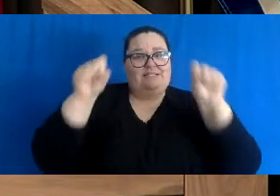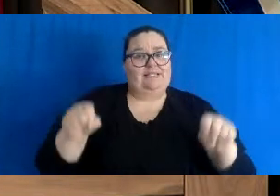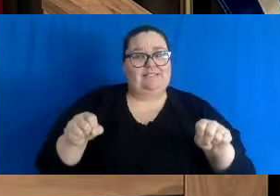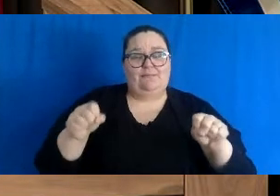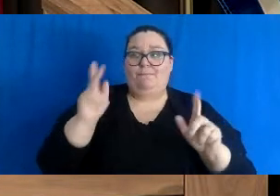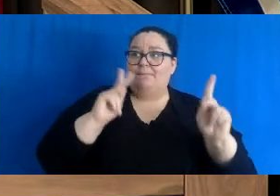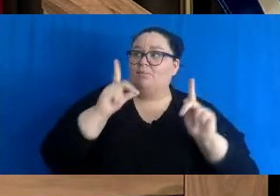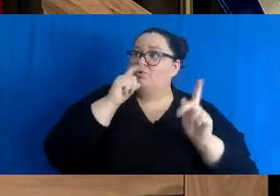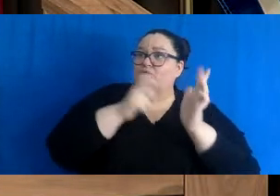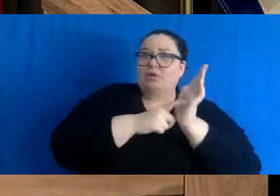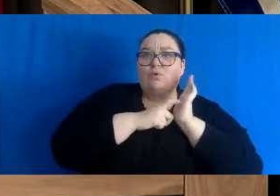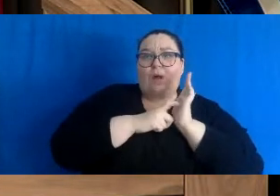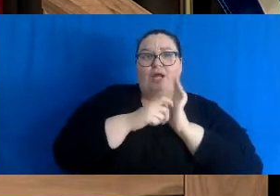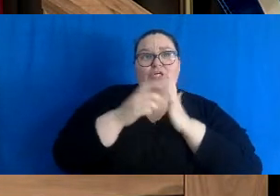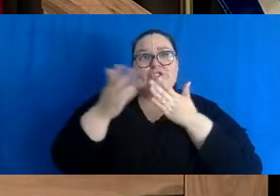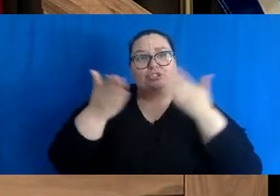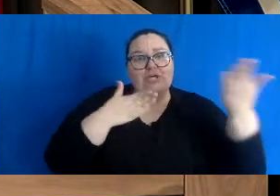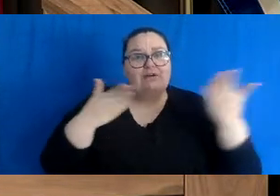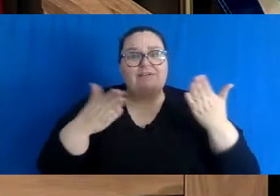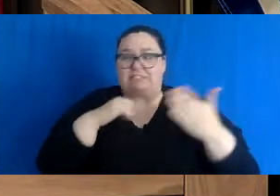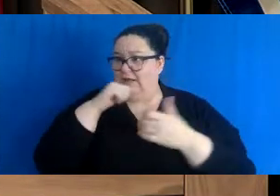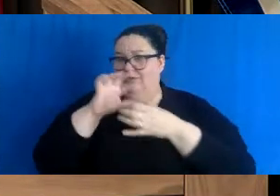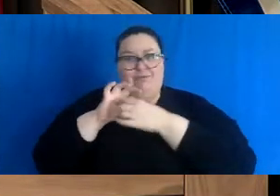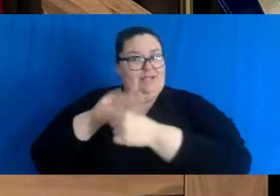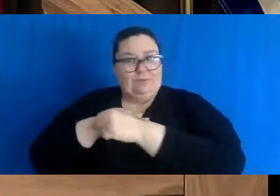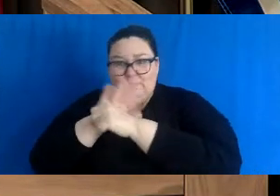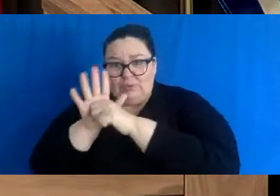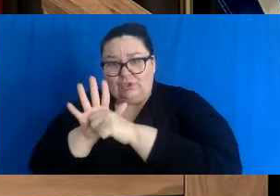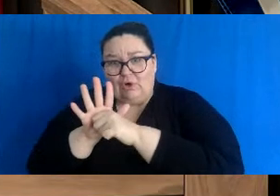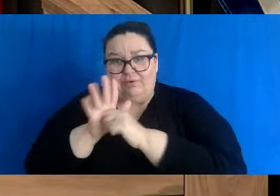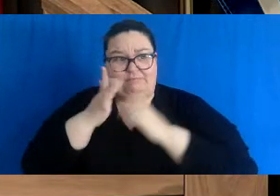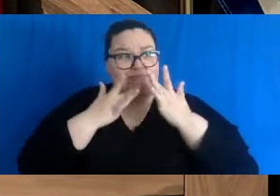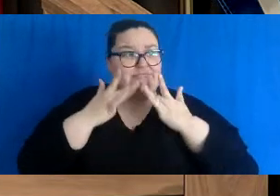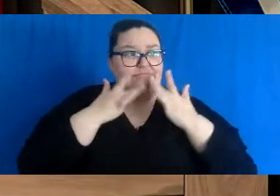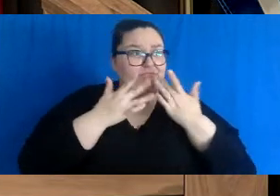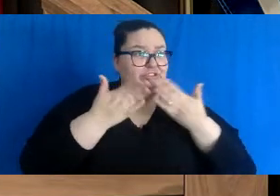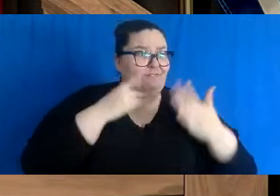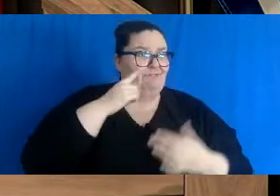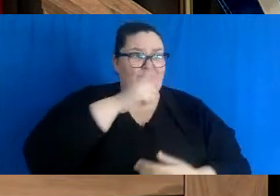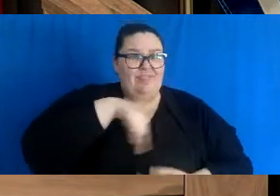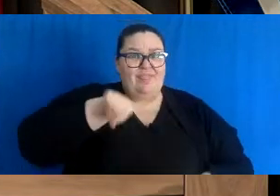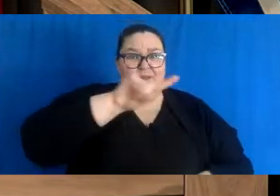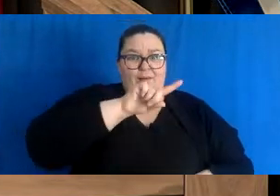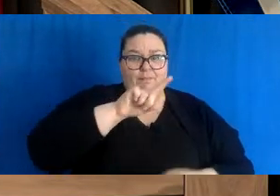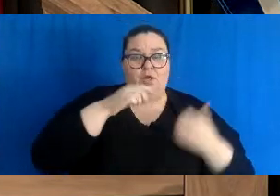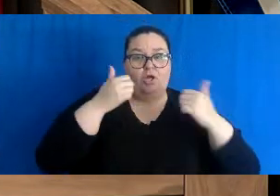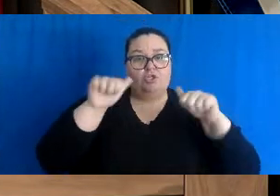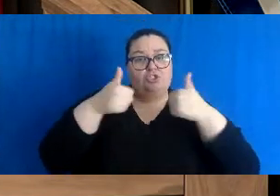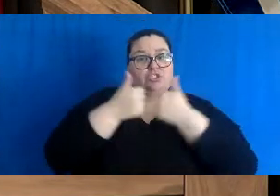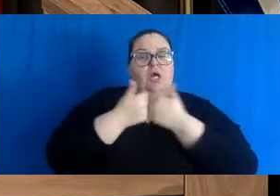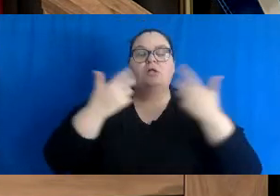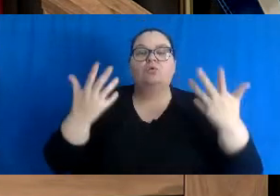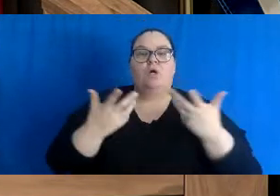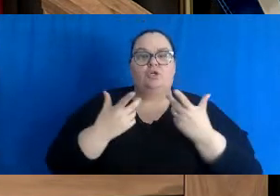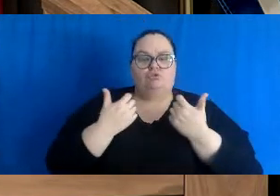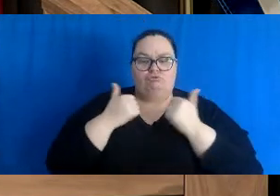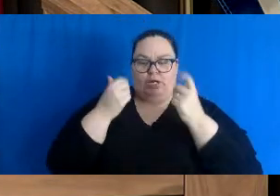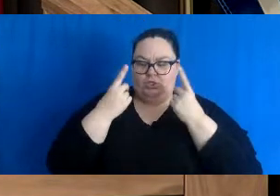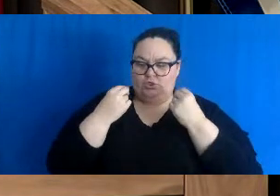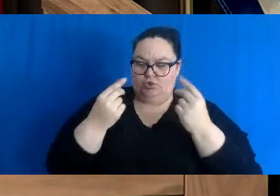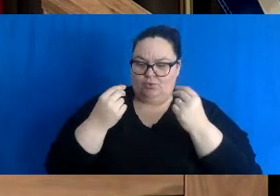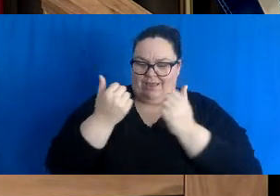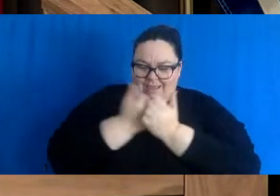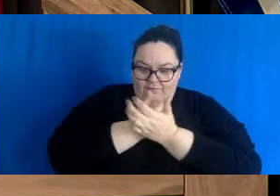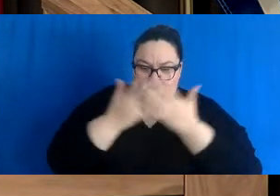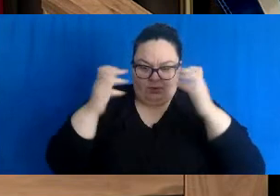of the infection of COVID. Our challenge is to do what we can and to do our part over these coming two weeks